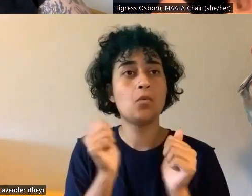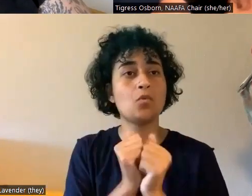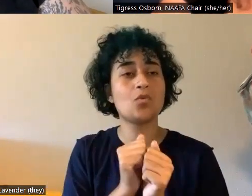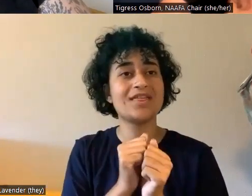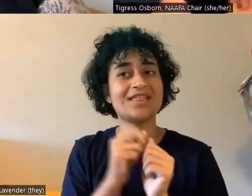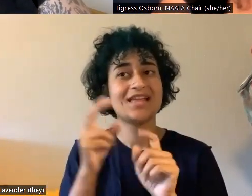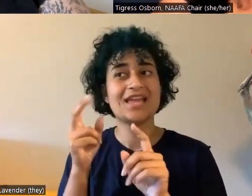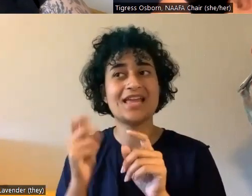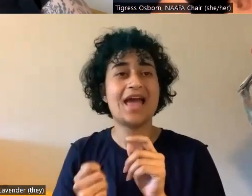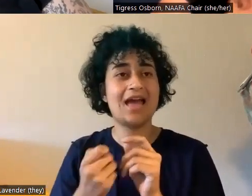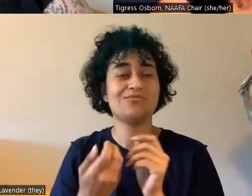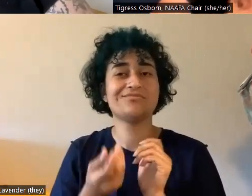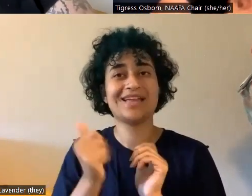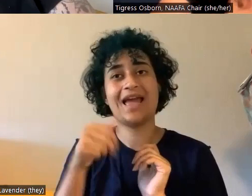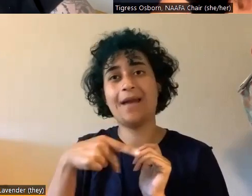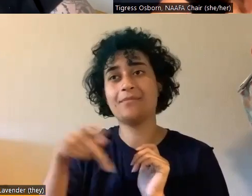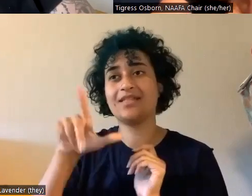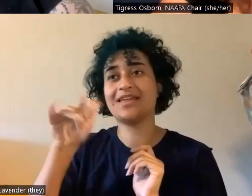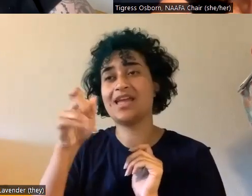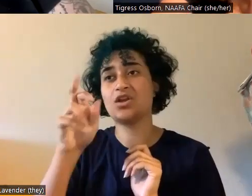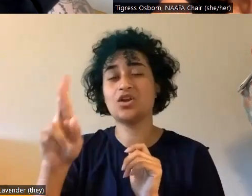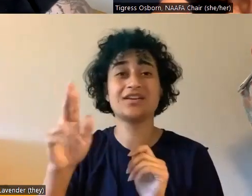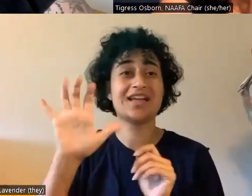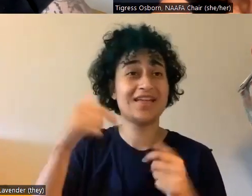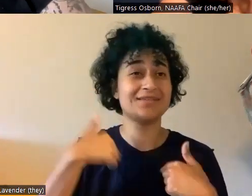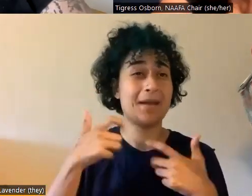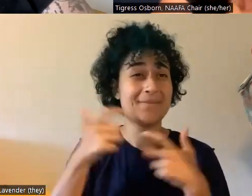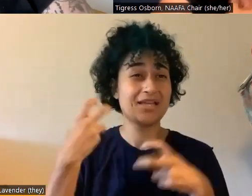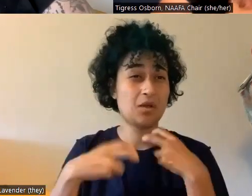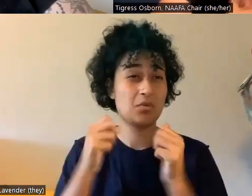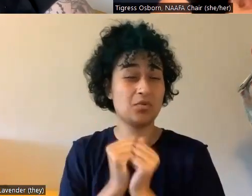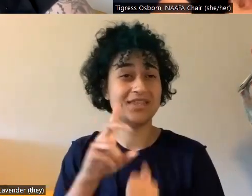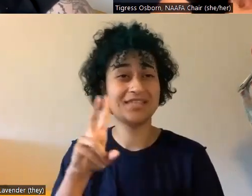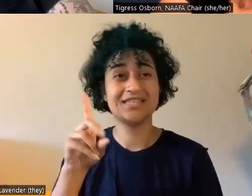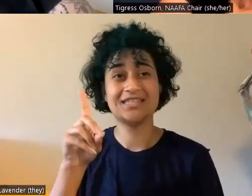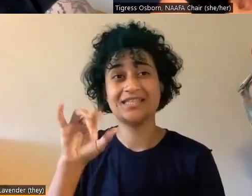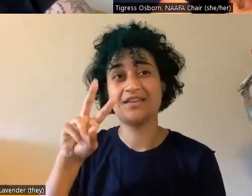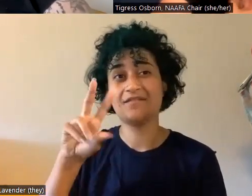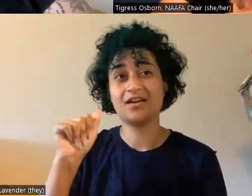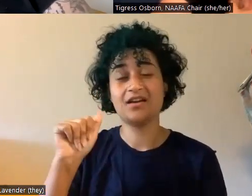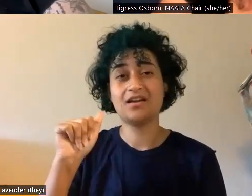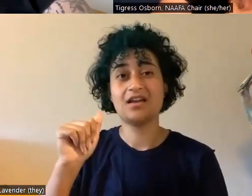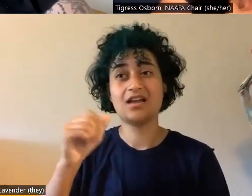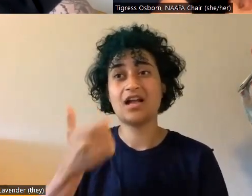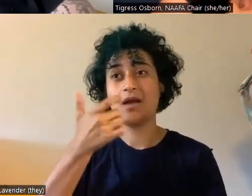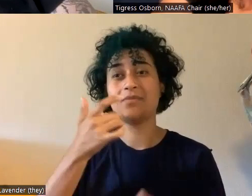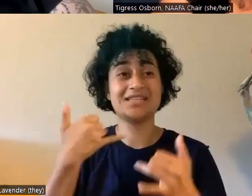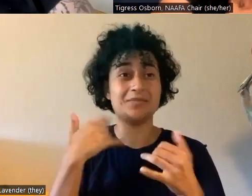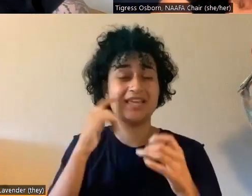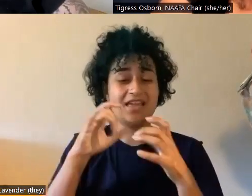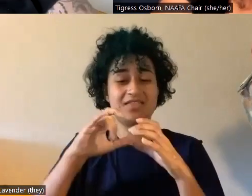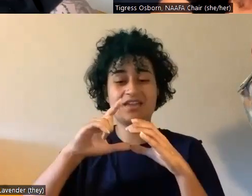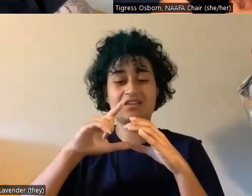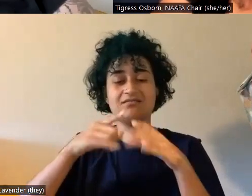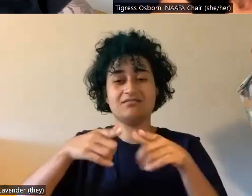Um, cause that was my biggest issue with a diva cup type product is you can get it up there, but it's usually either, or